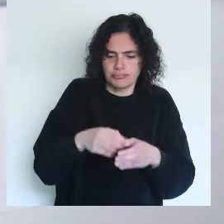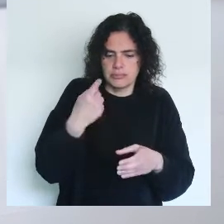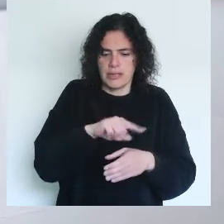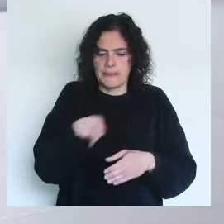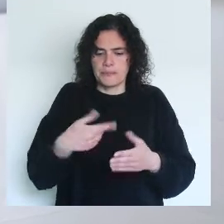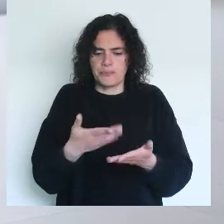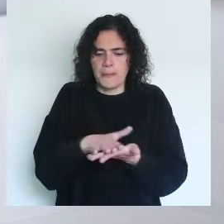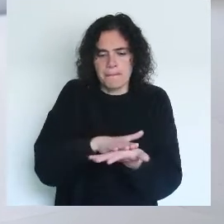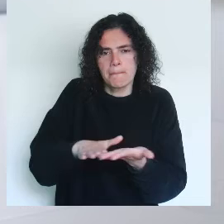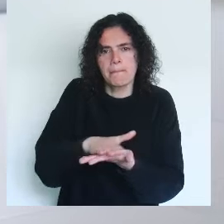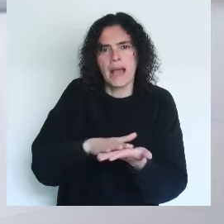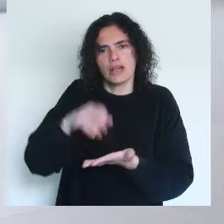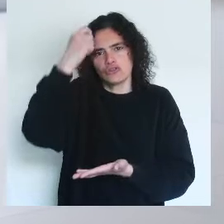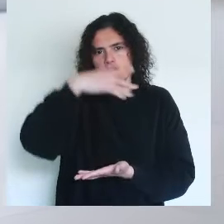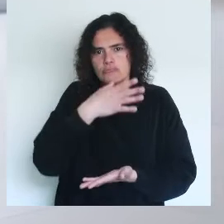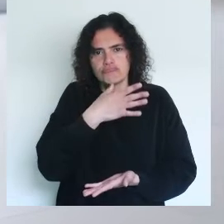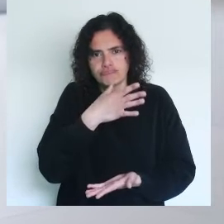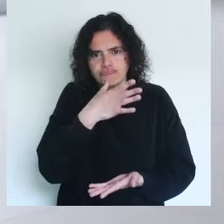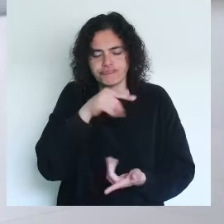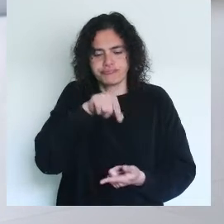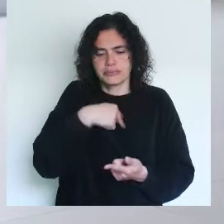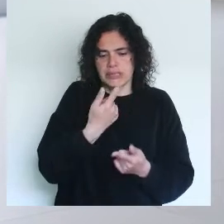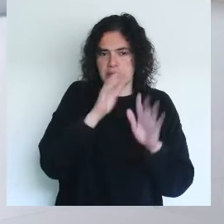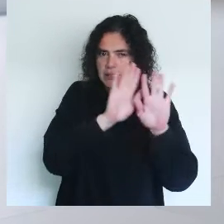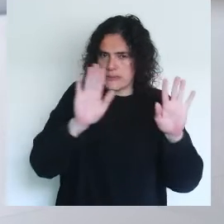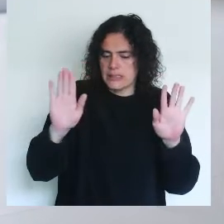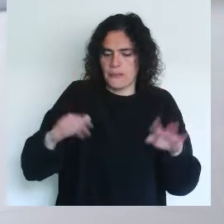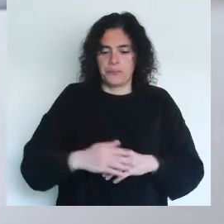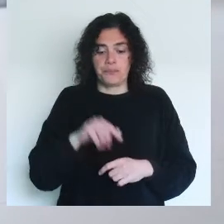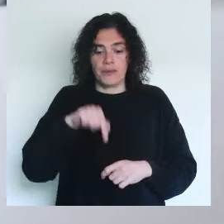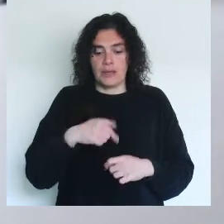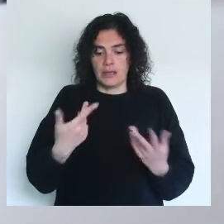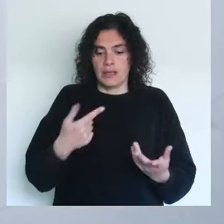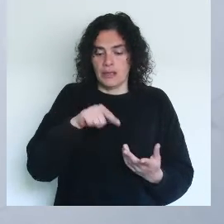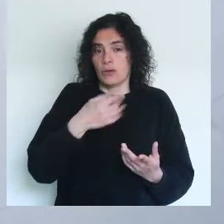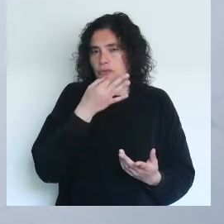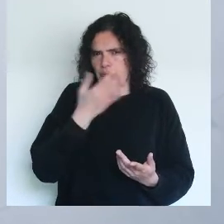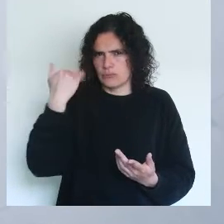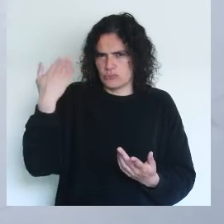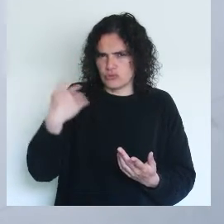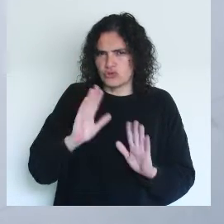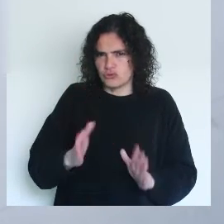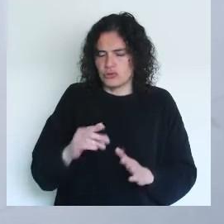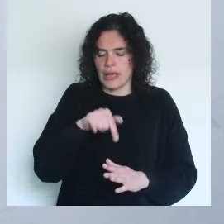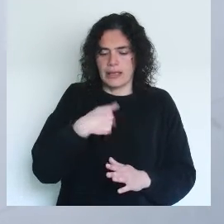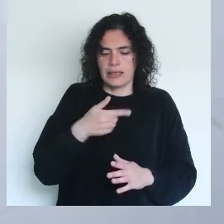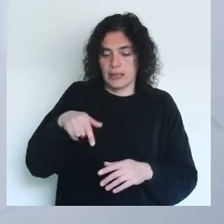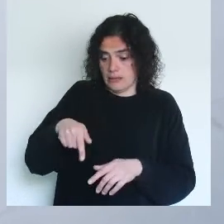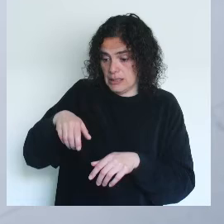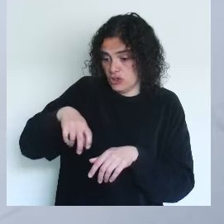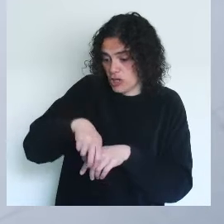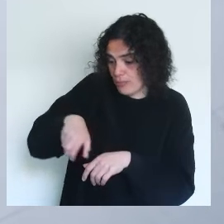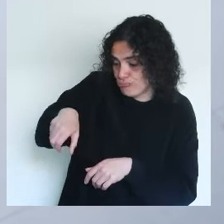that sustain the narrative of an exhibition. Here, I think we talked about that earlier,